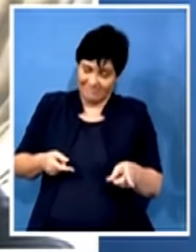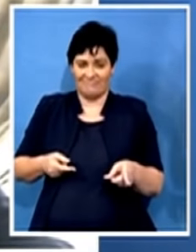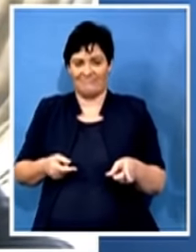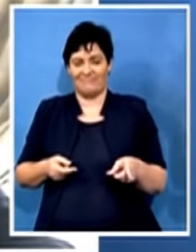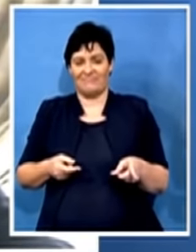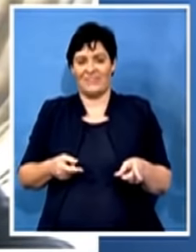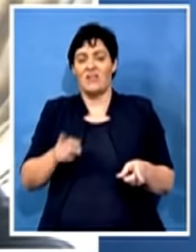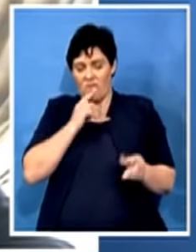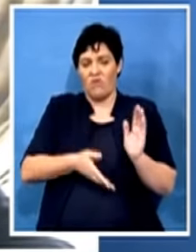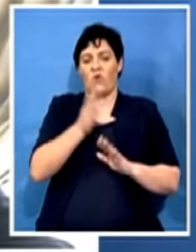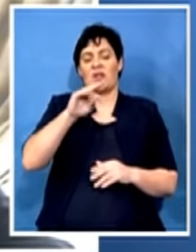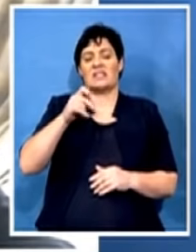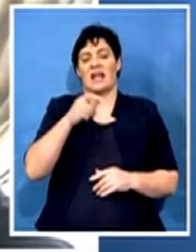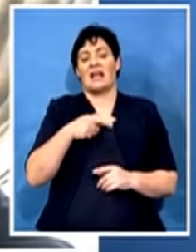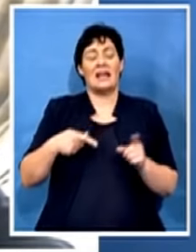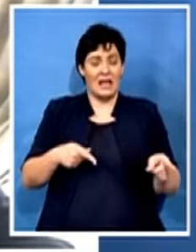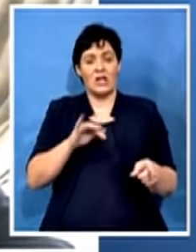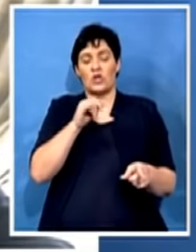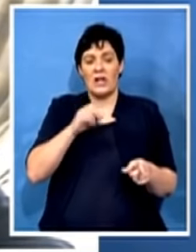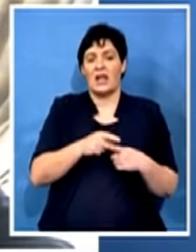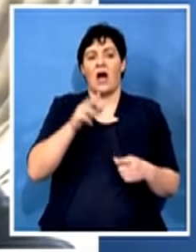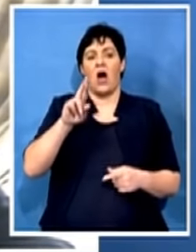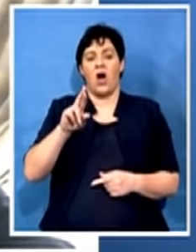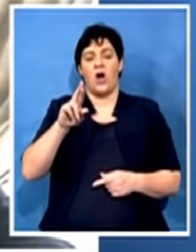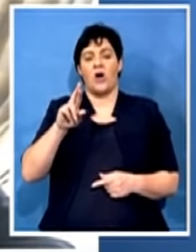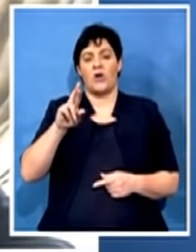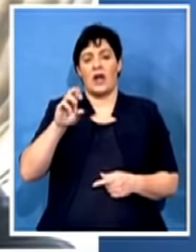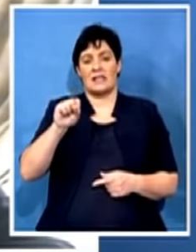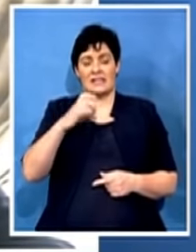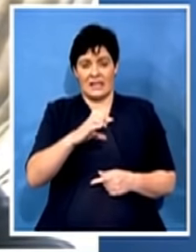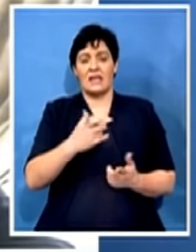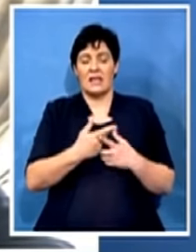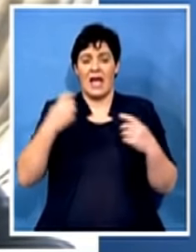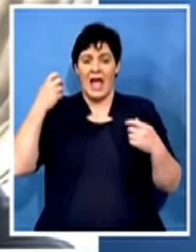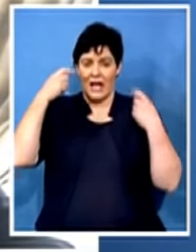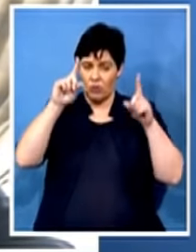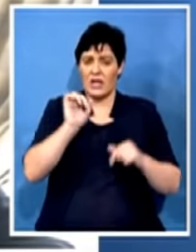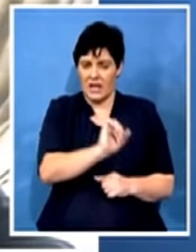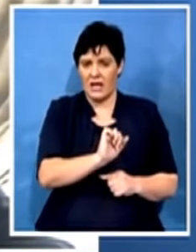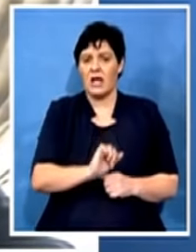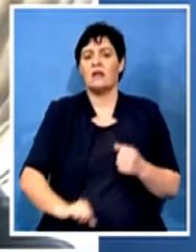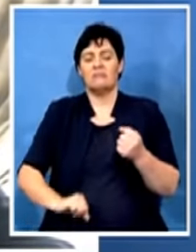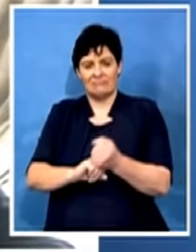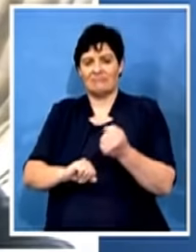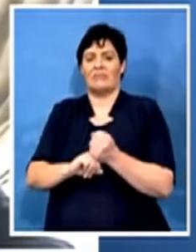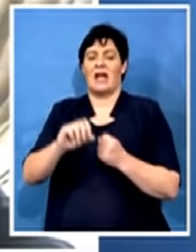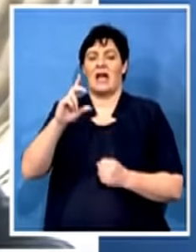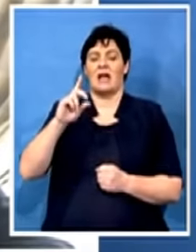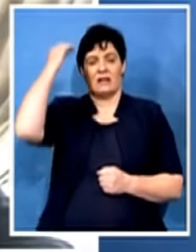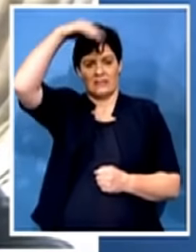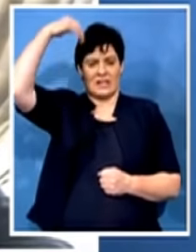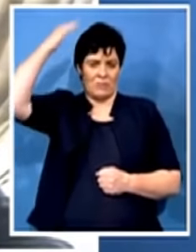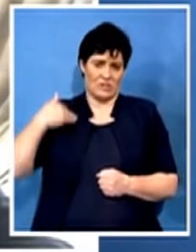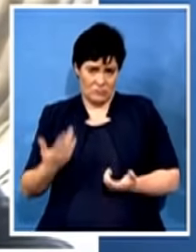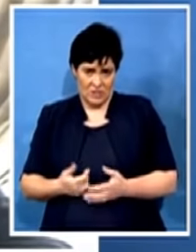and the REC of Ekuruleni was backing Dr. Nkosazana Damini-Zuma, so it's not surprising that Mzondile Massina would stand up and defend the